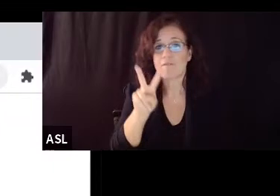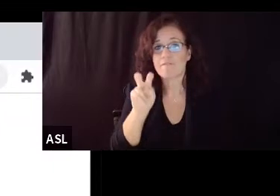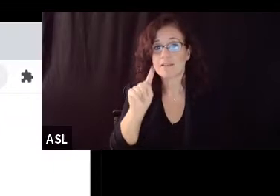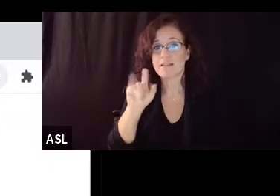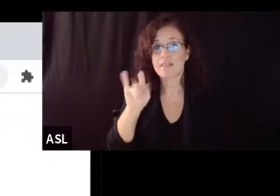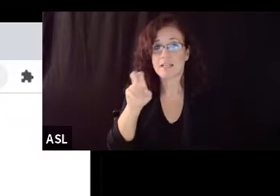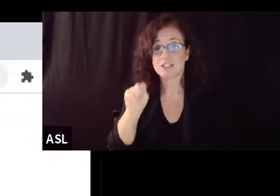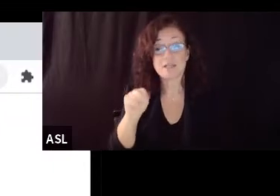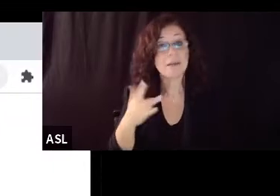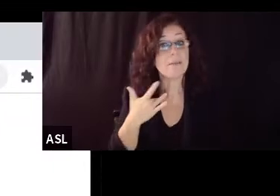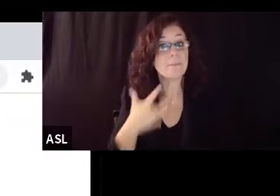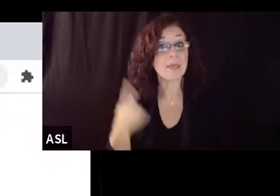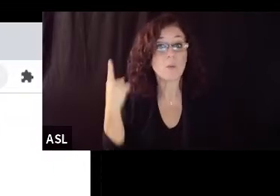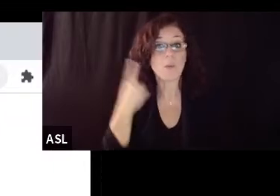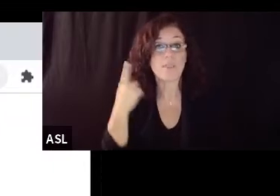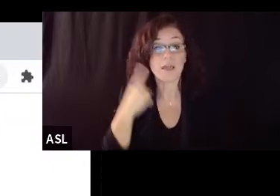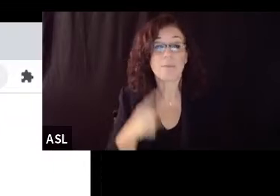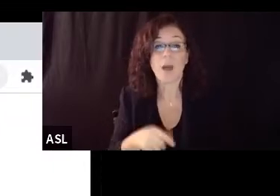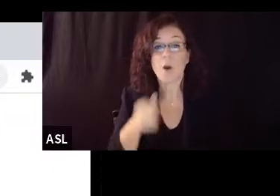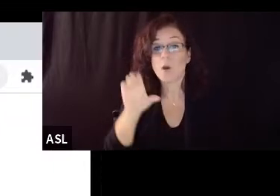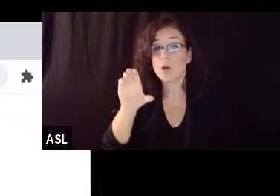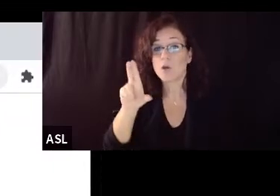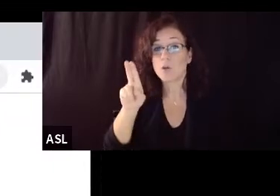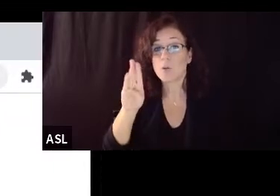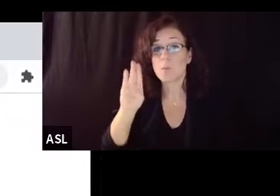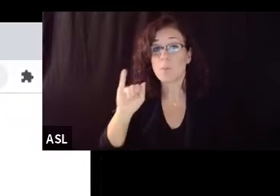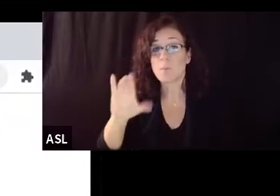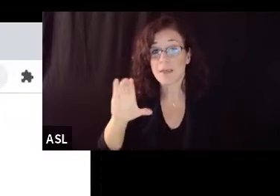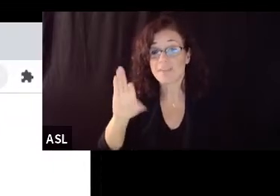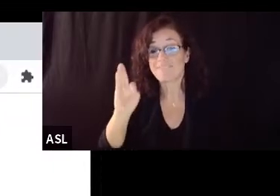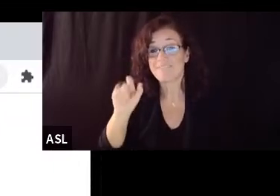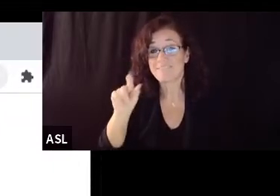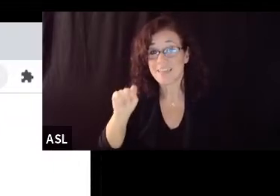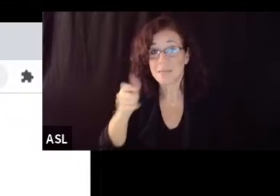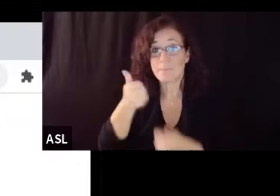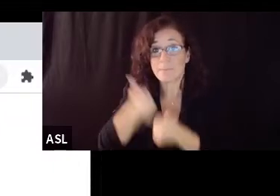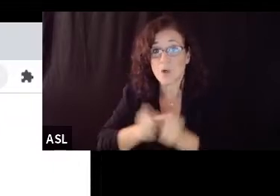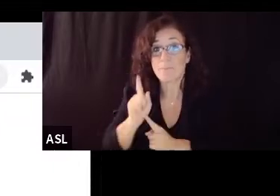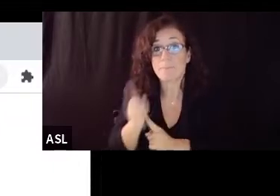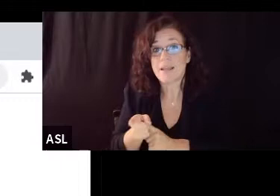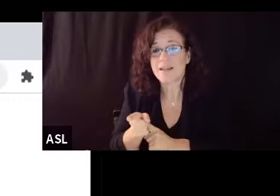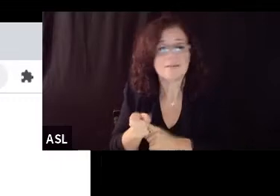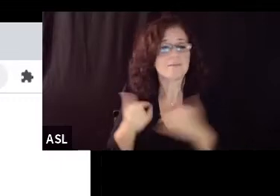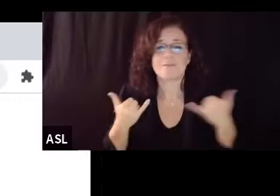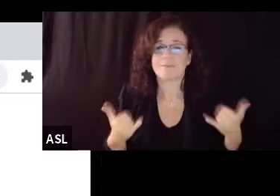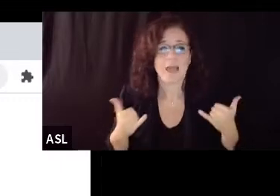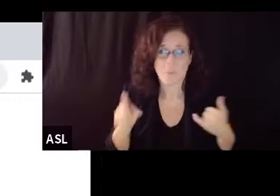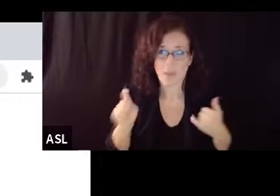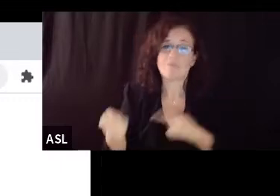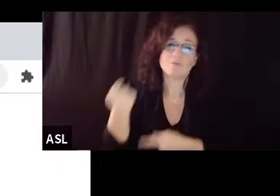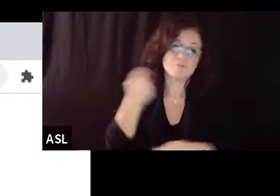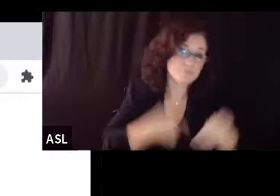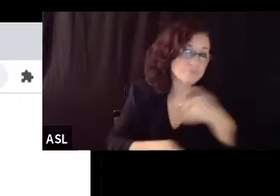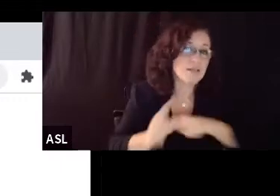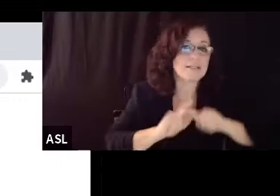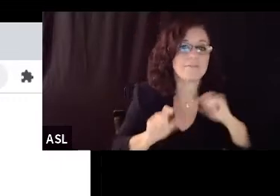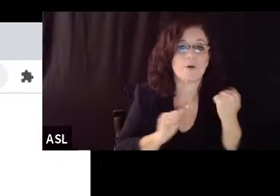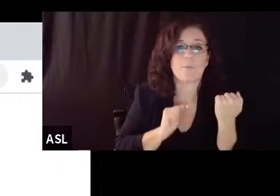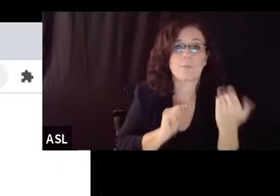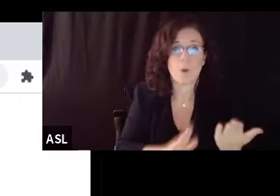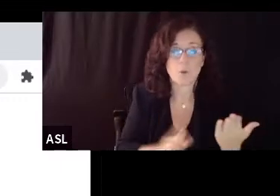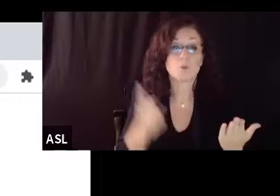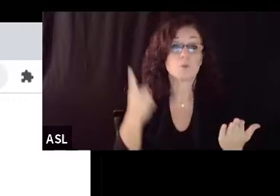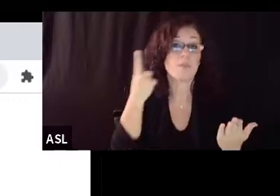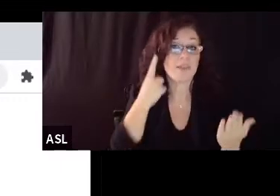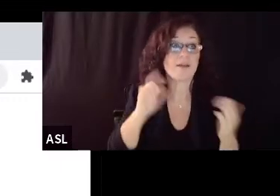per minute that are flowing through a window or through an air system um and now we have to convert that with the volume of the room to think about how often the whole room's air